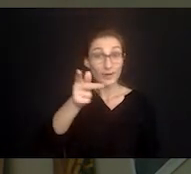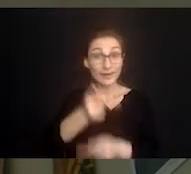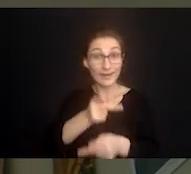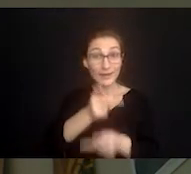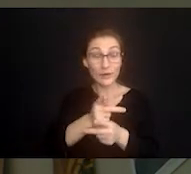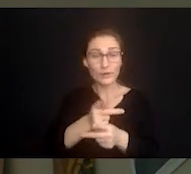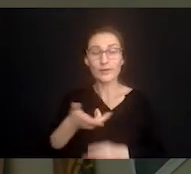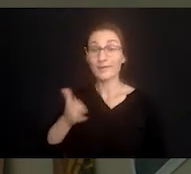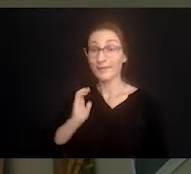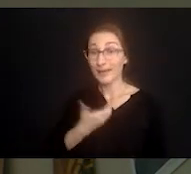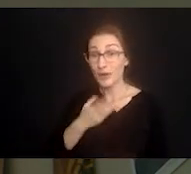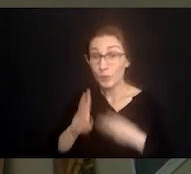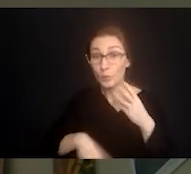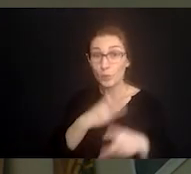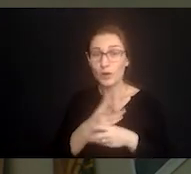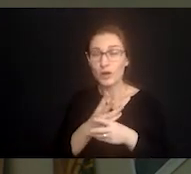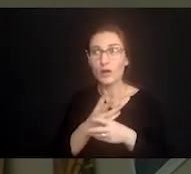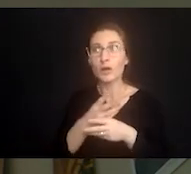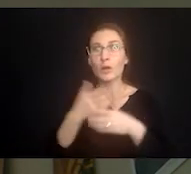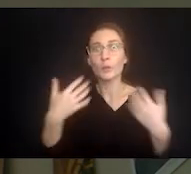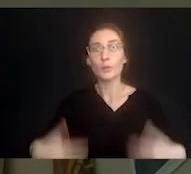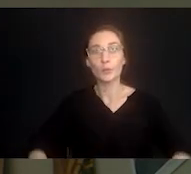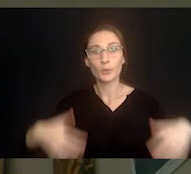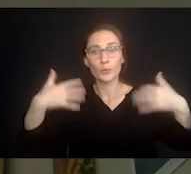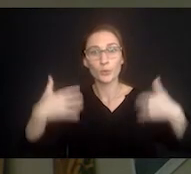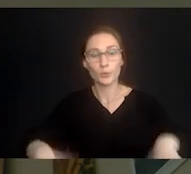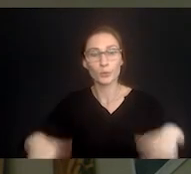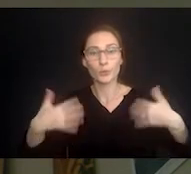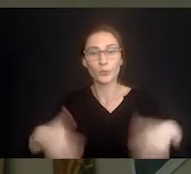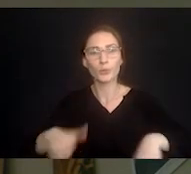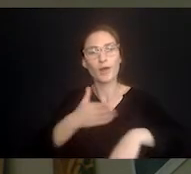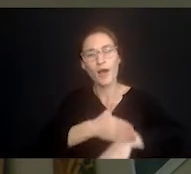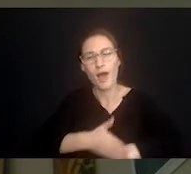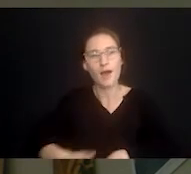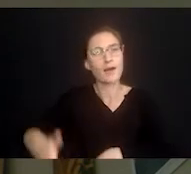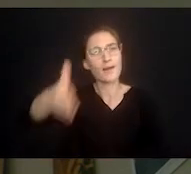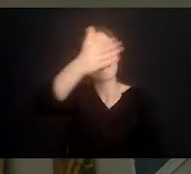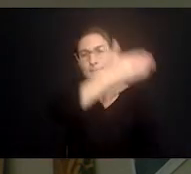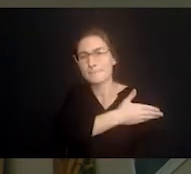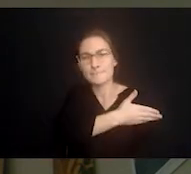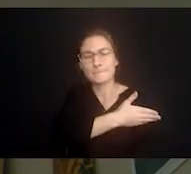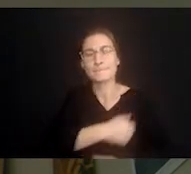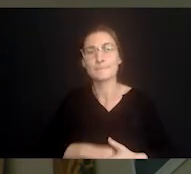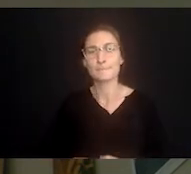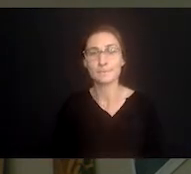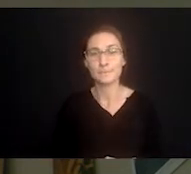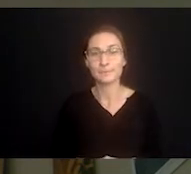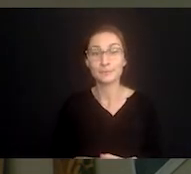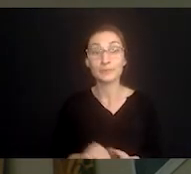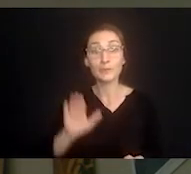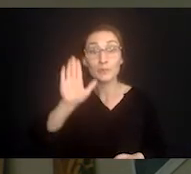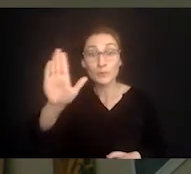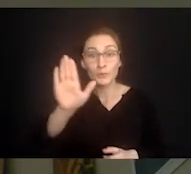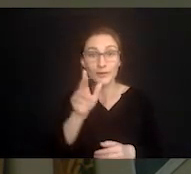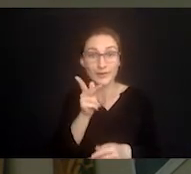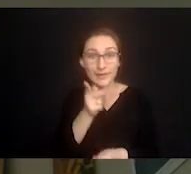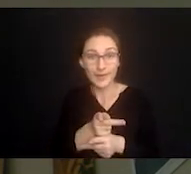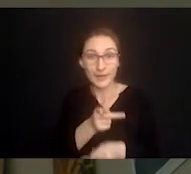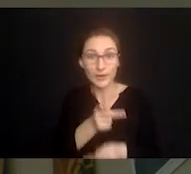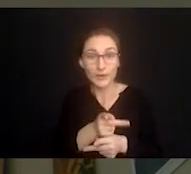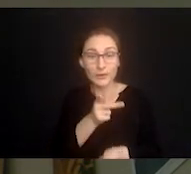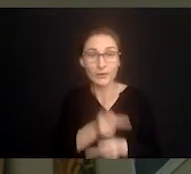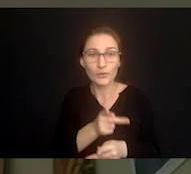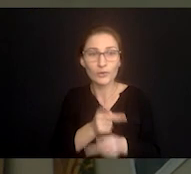our world is much much brighter because of your care